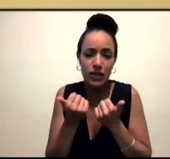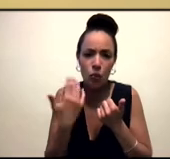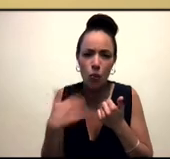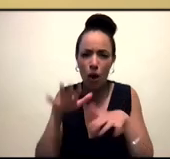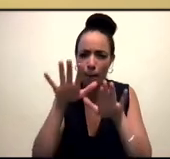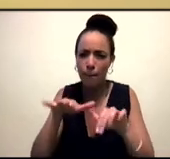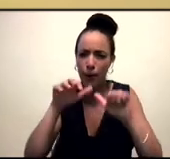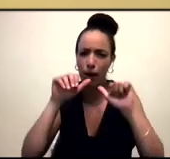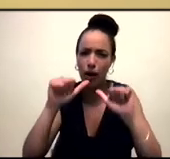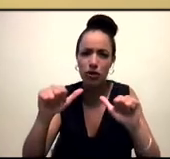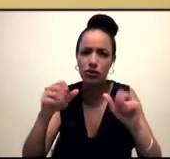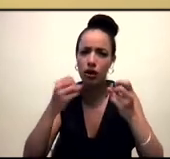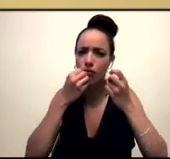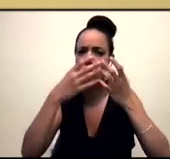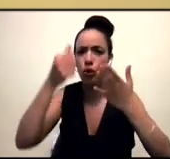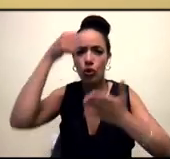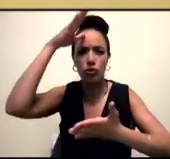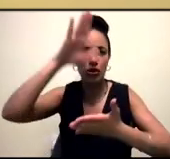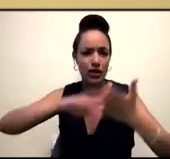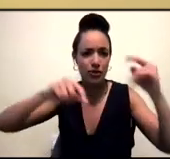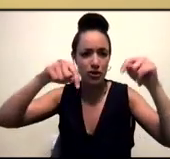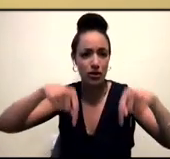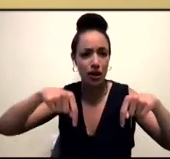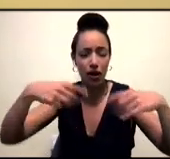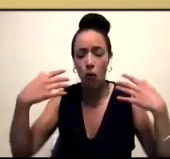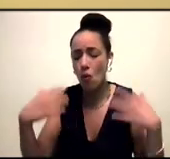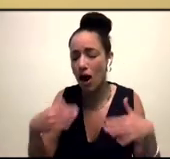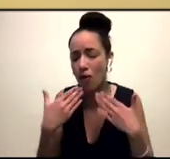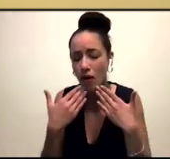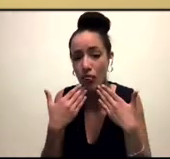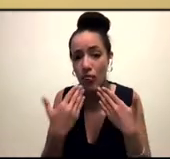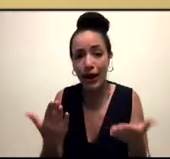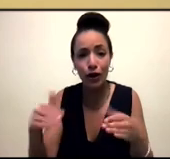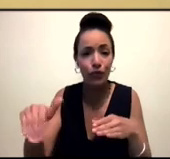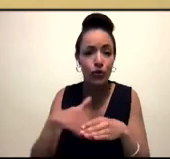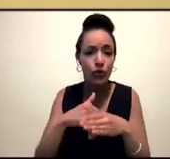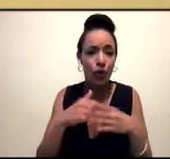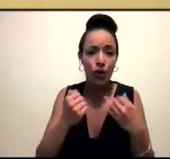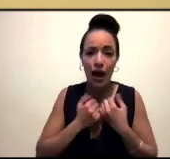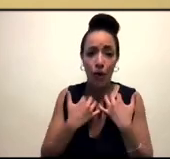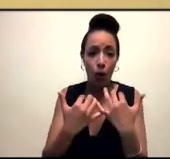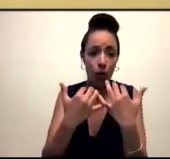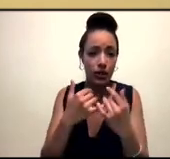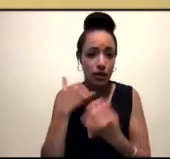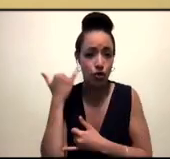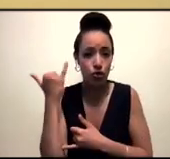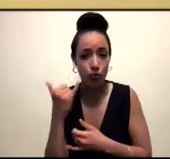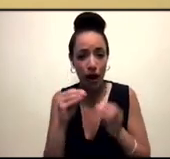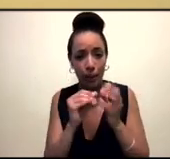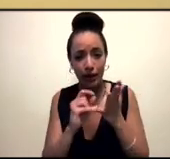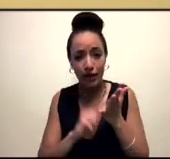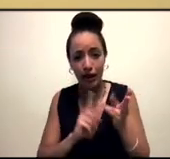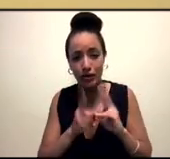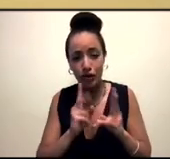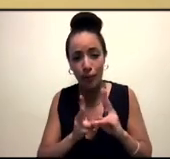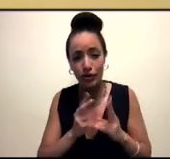with you all. And thank you so much to everyone for joining us today to our audiences to Sumeya, our BSL interpreter, and to